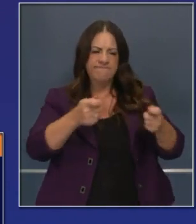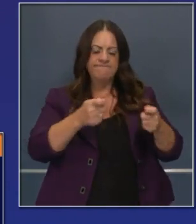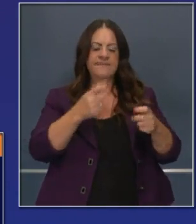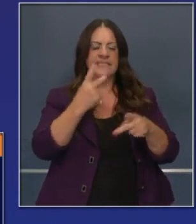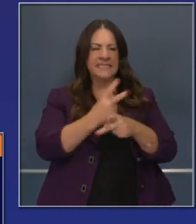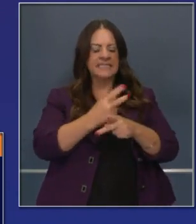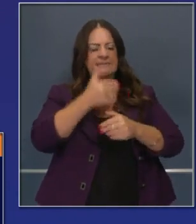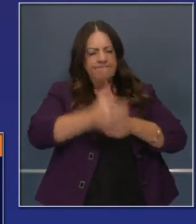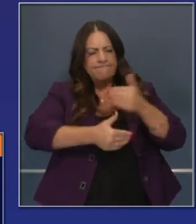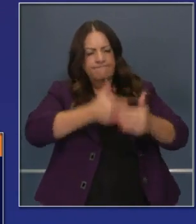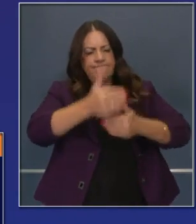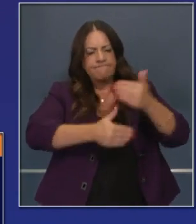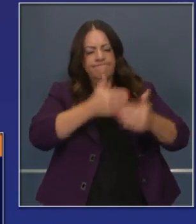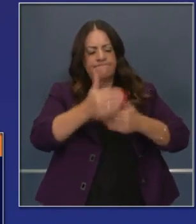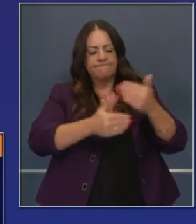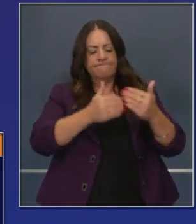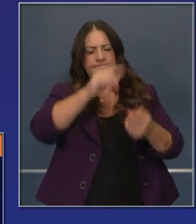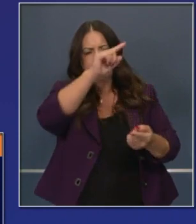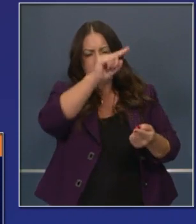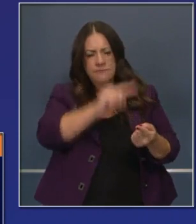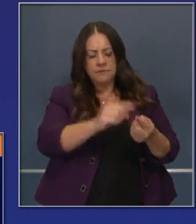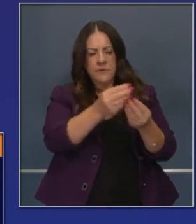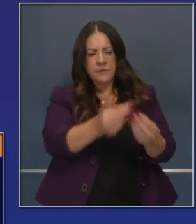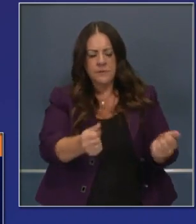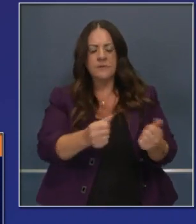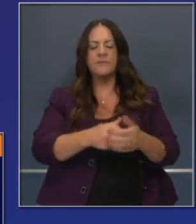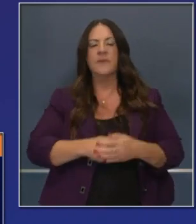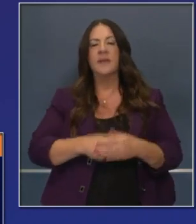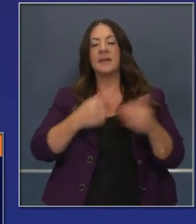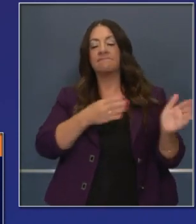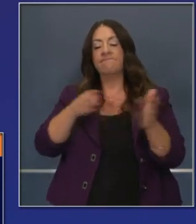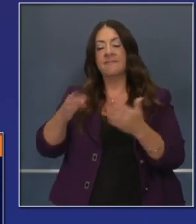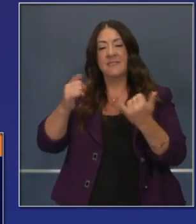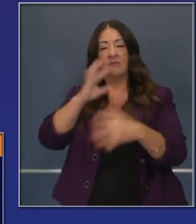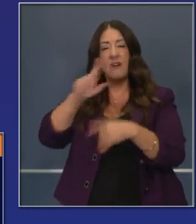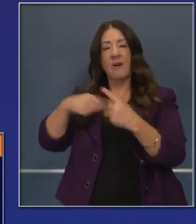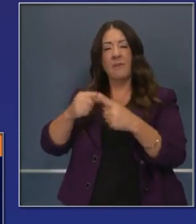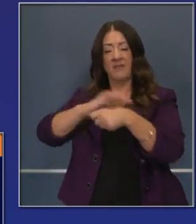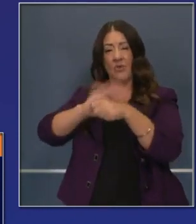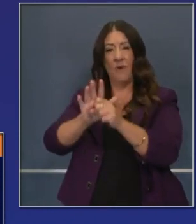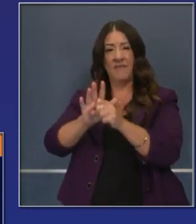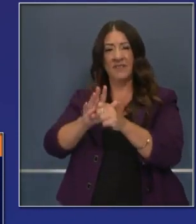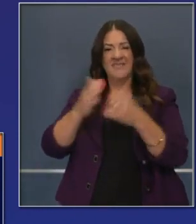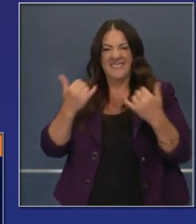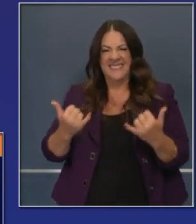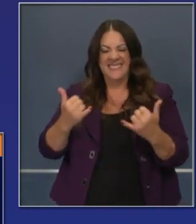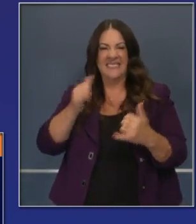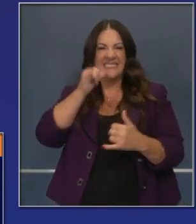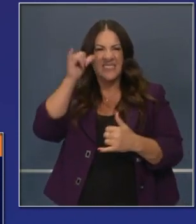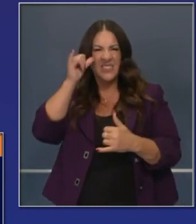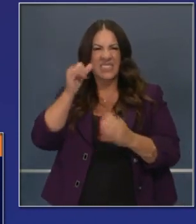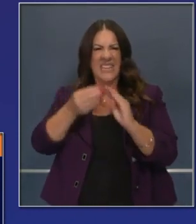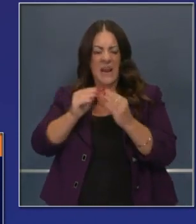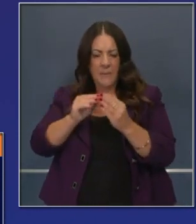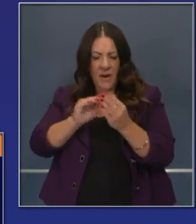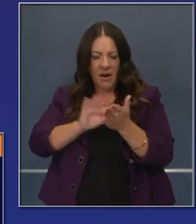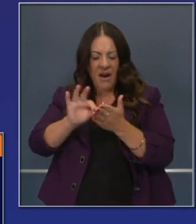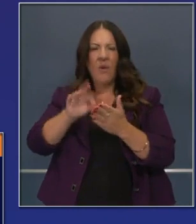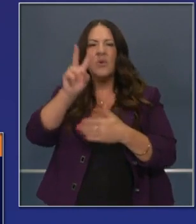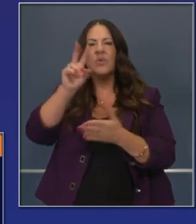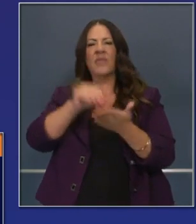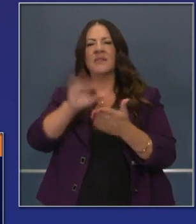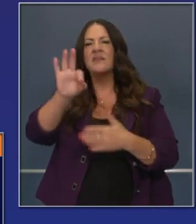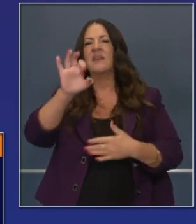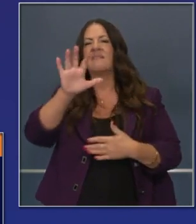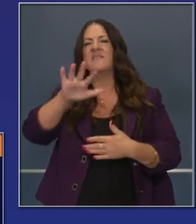as it relates to the spread and transmission of COVID-19. Here in the state, you see the latest numbers, 2,955 individuals